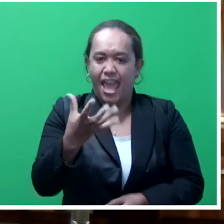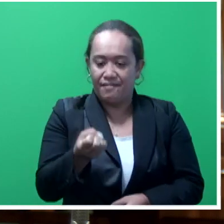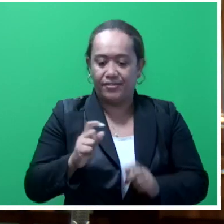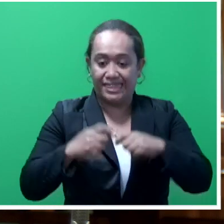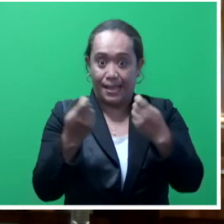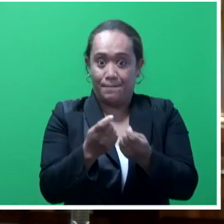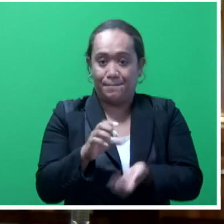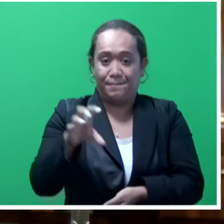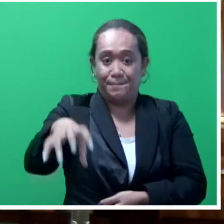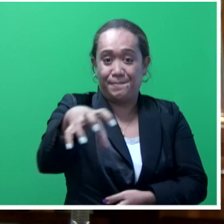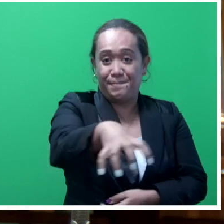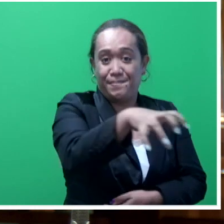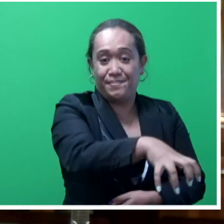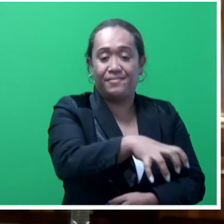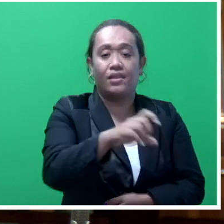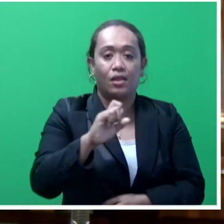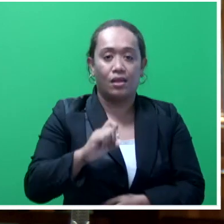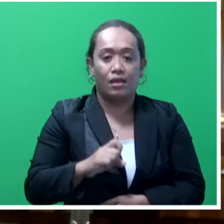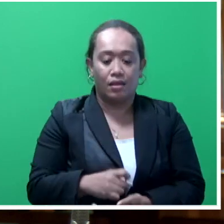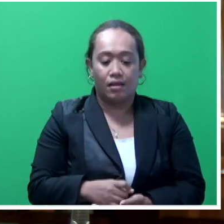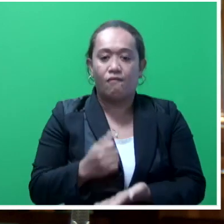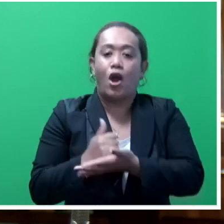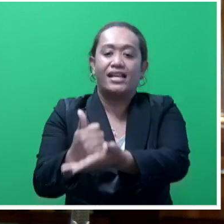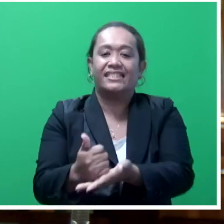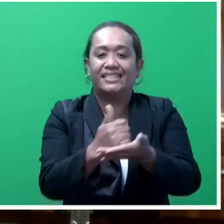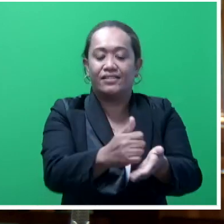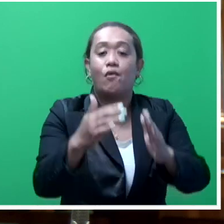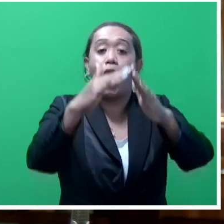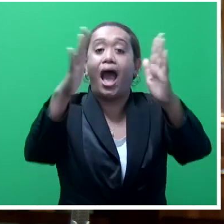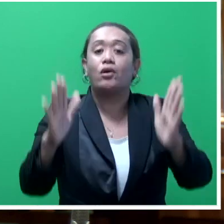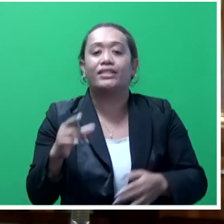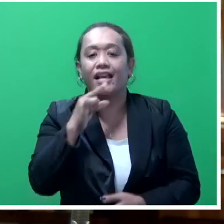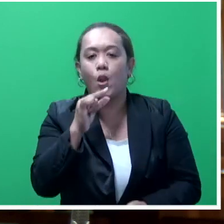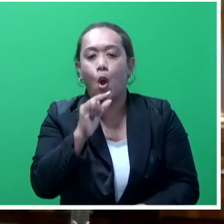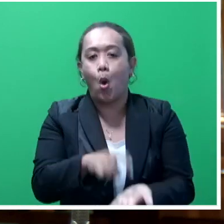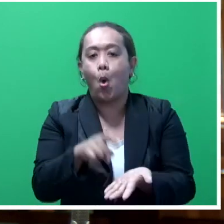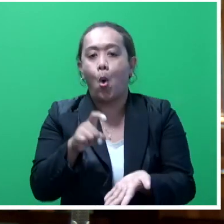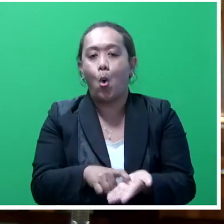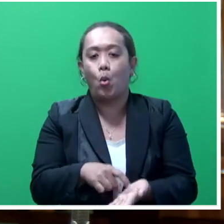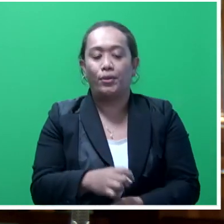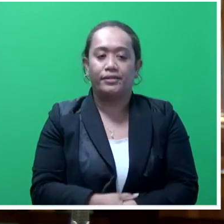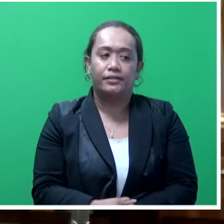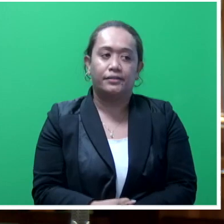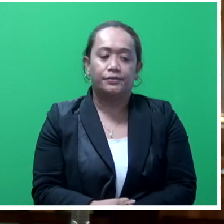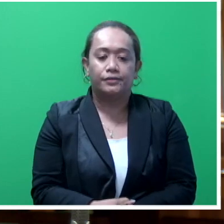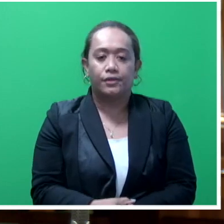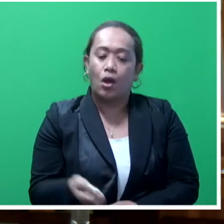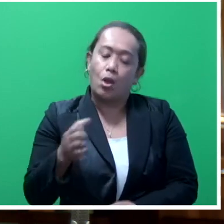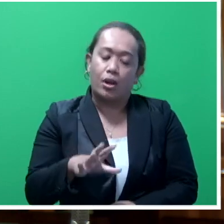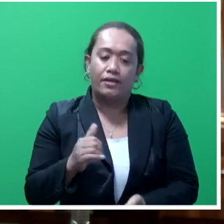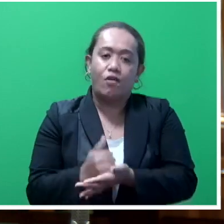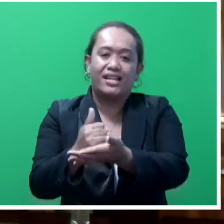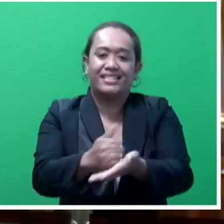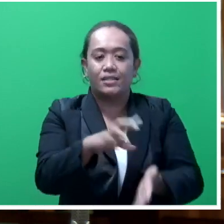with the COVID-19 Response Home Housing Loan Assistance Act, and all efforts are being taken to assist members to save their home